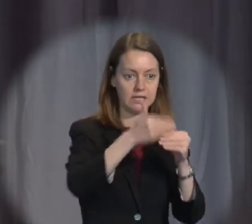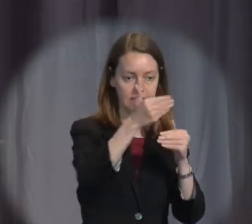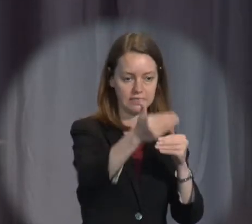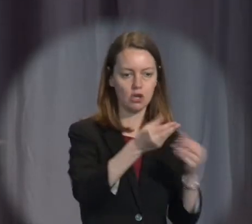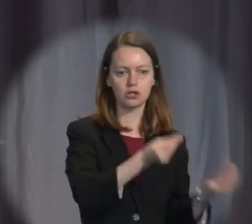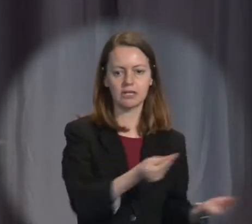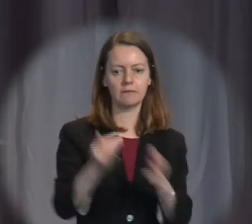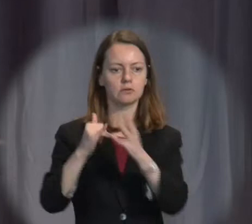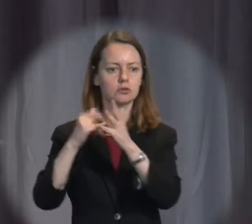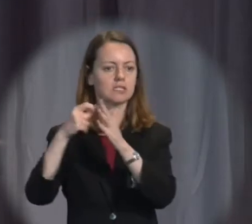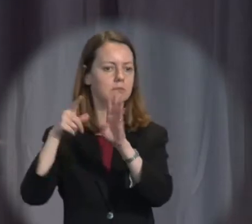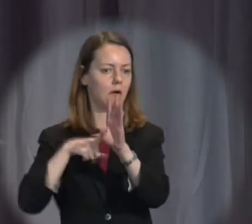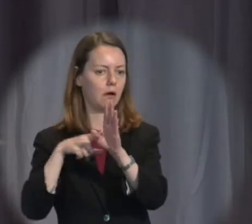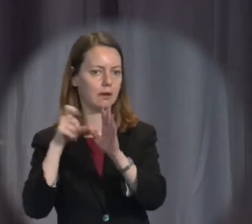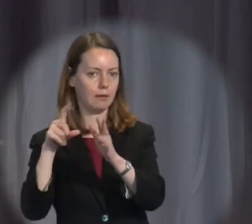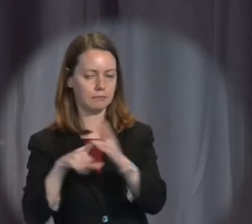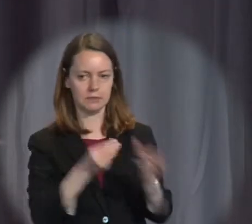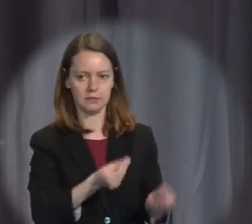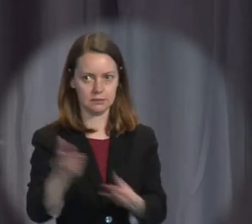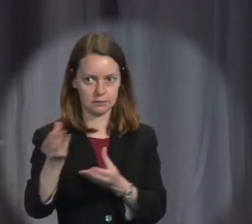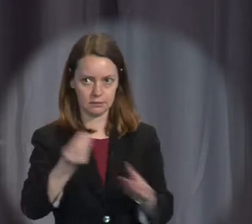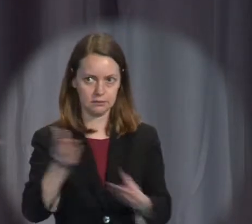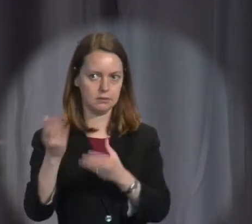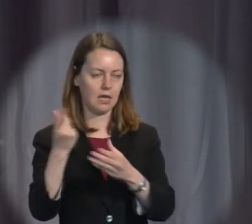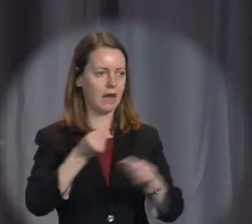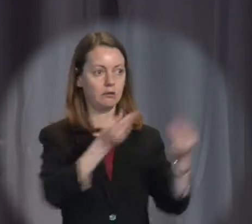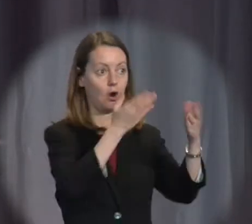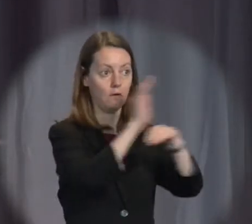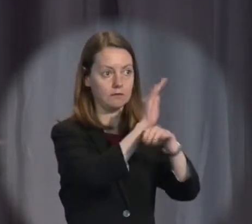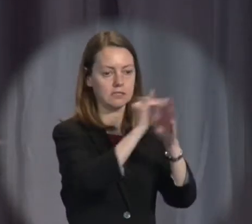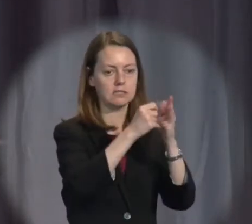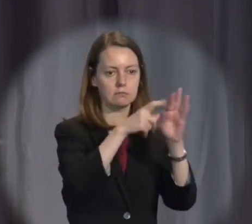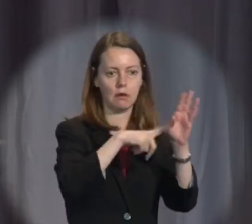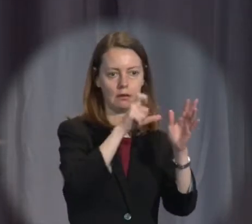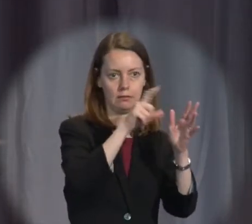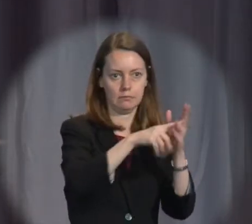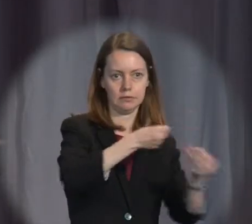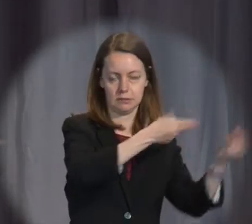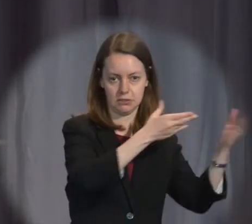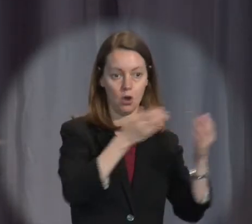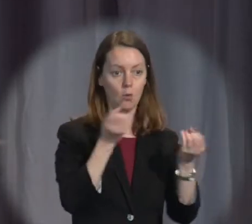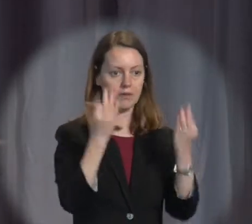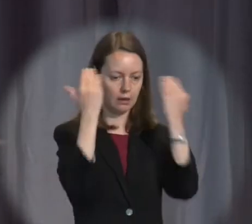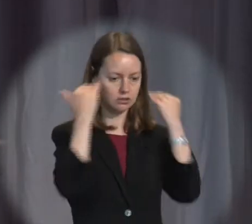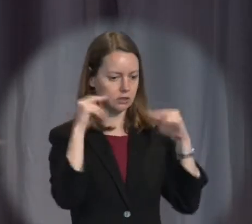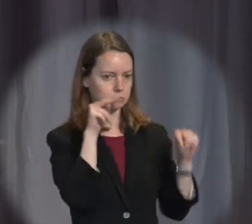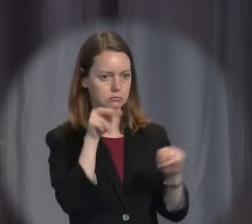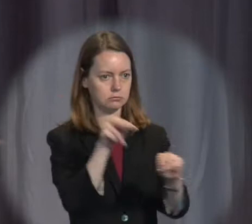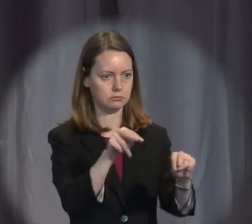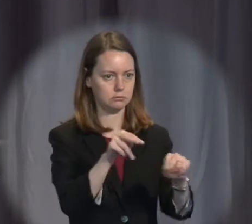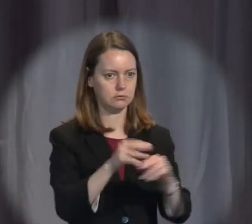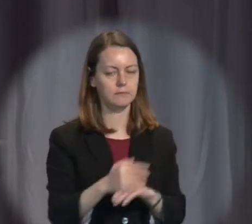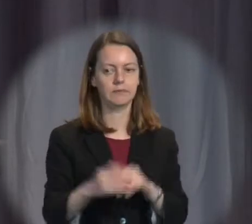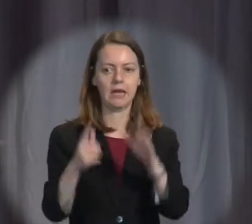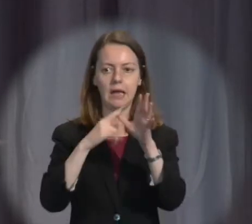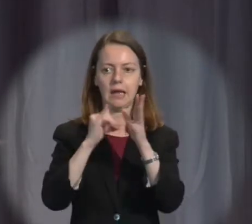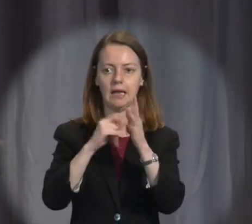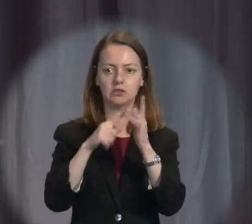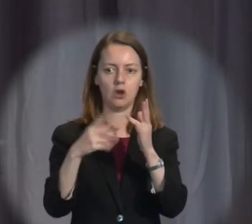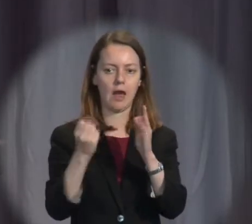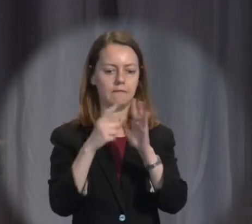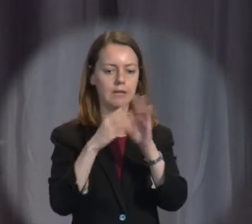agencies here and overseas again without scrutiny by independent overseers. Immunity is given to ASIO agents